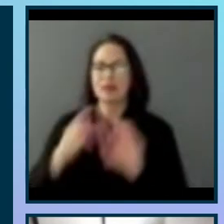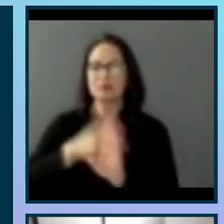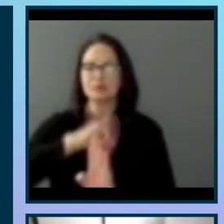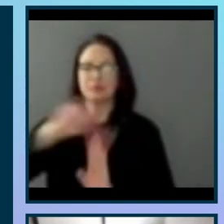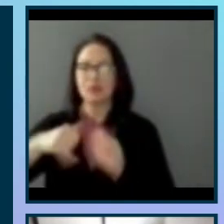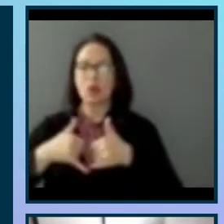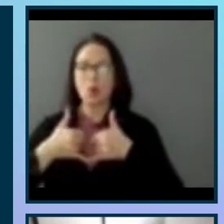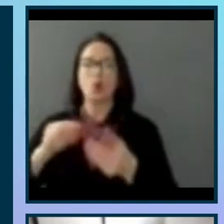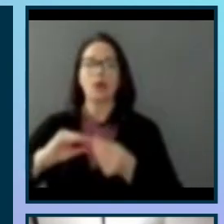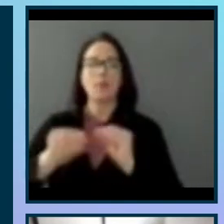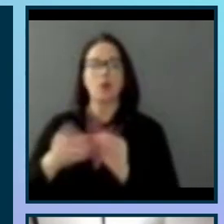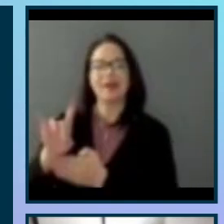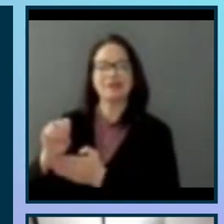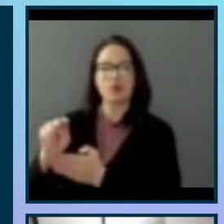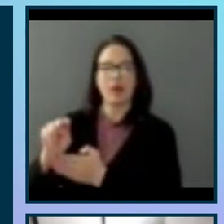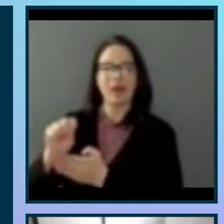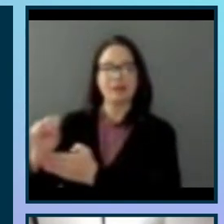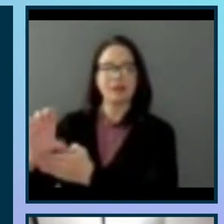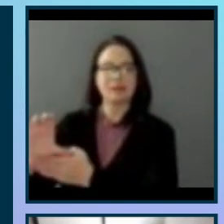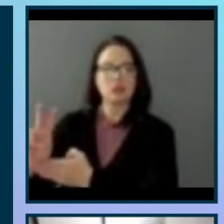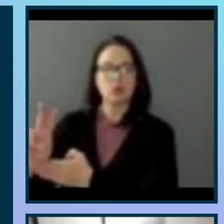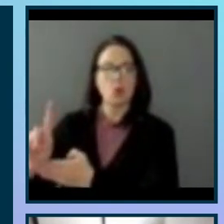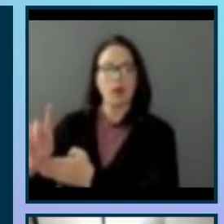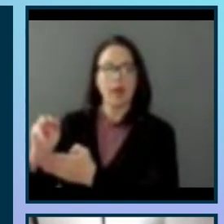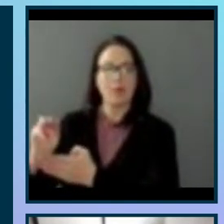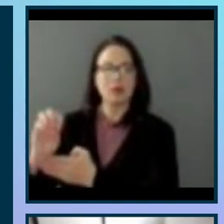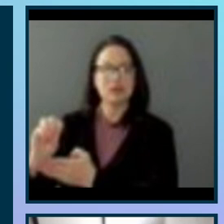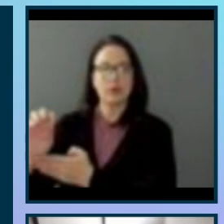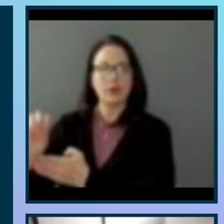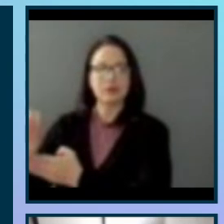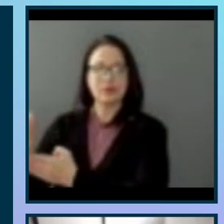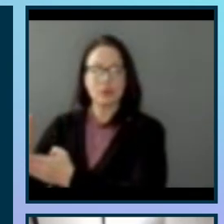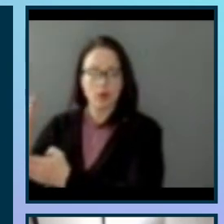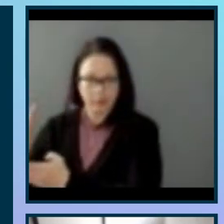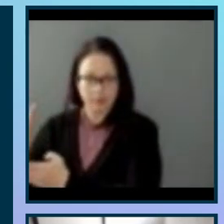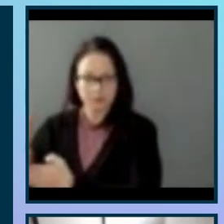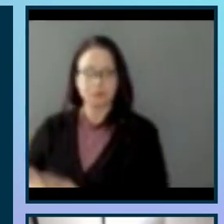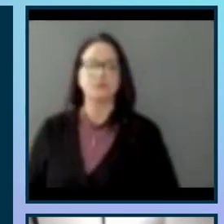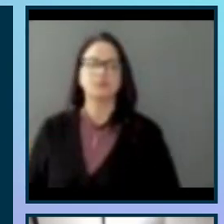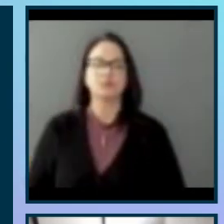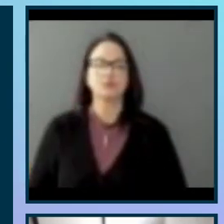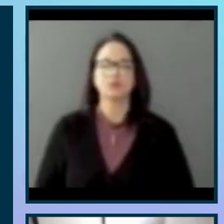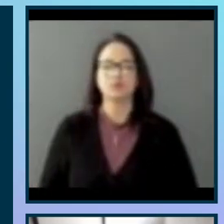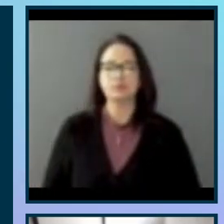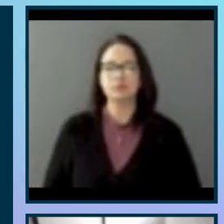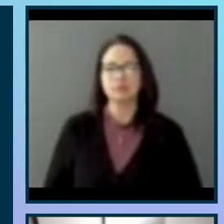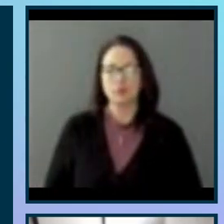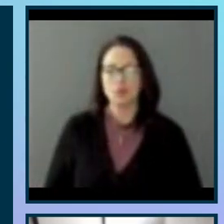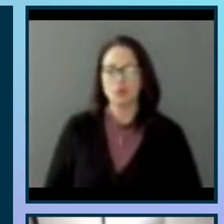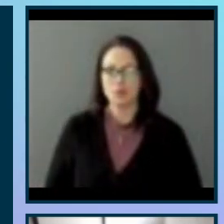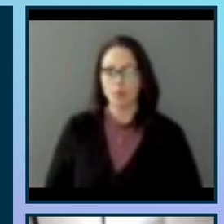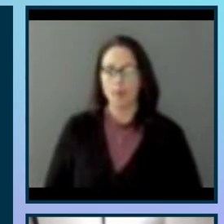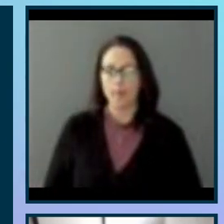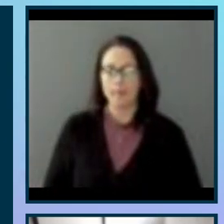NSSC 21M0008 in